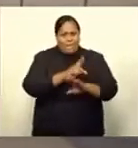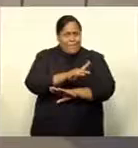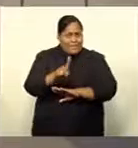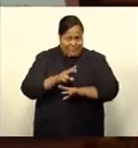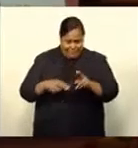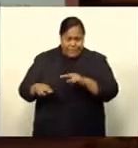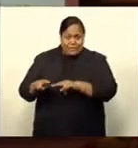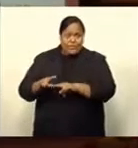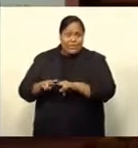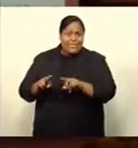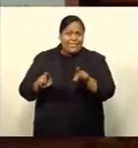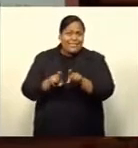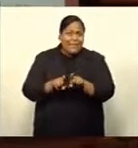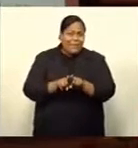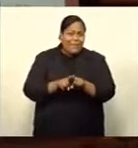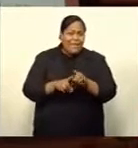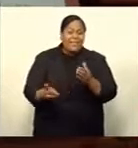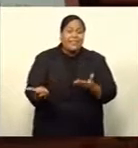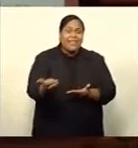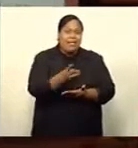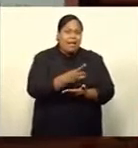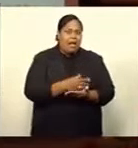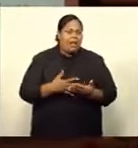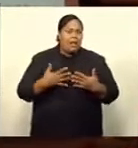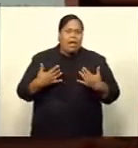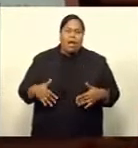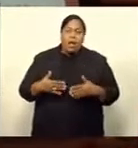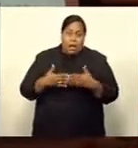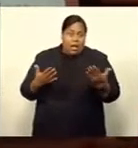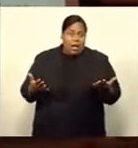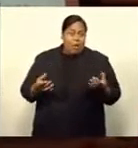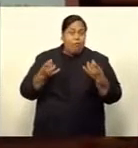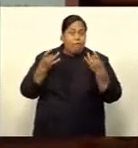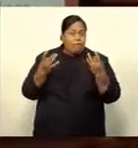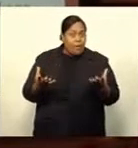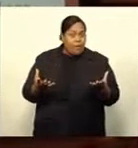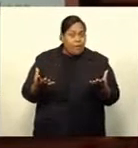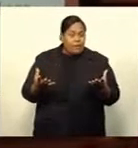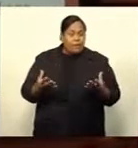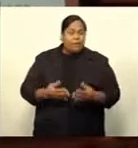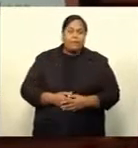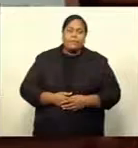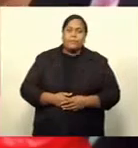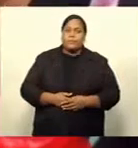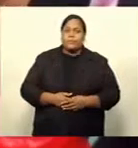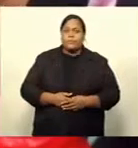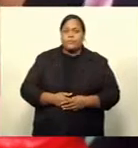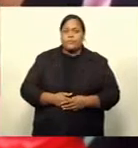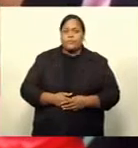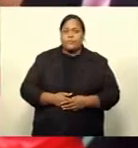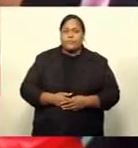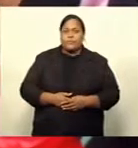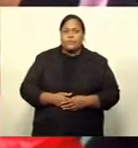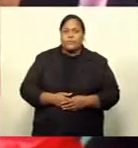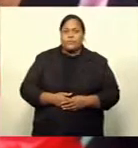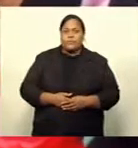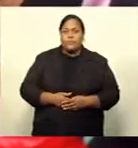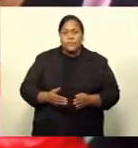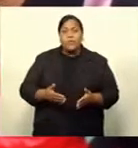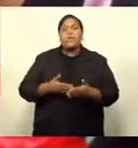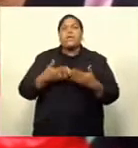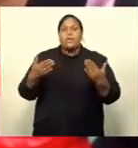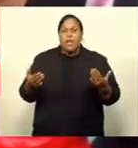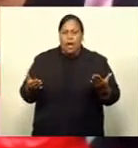with all the data that is now available which has led to the intensification